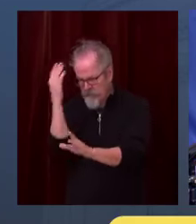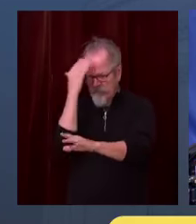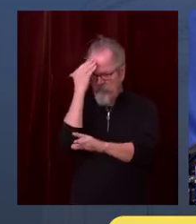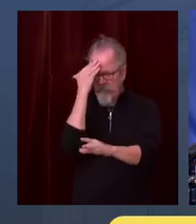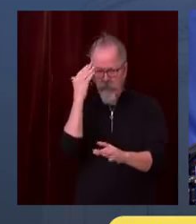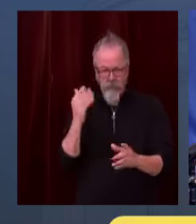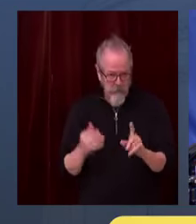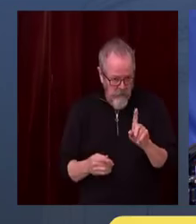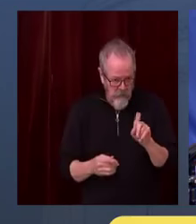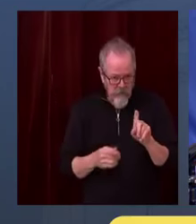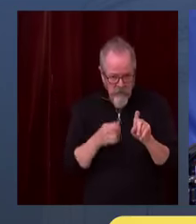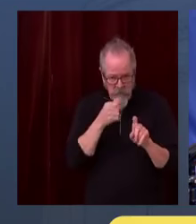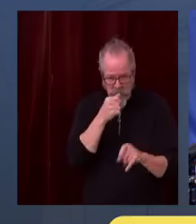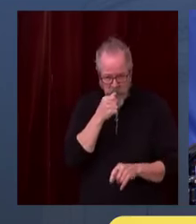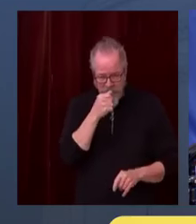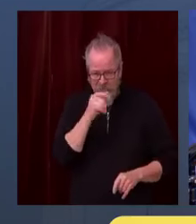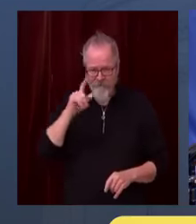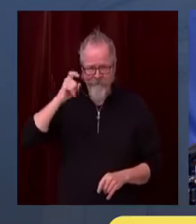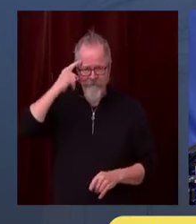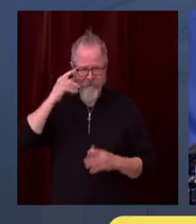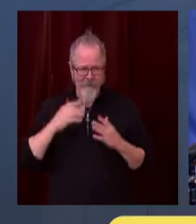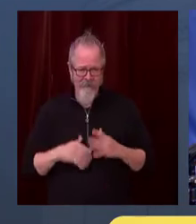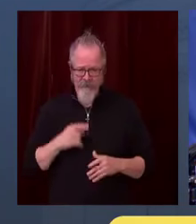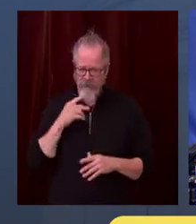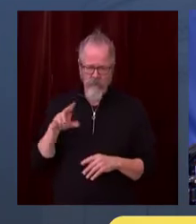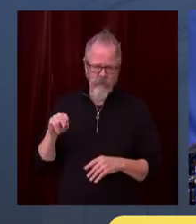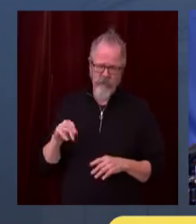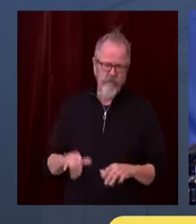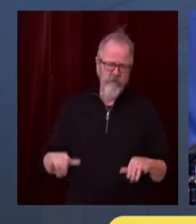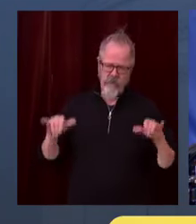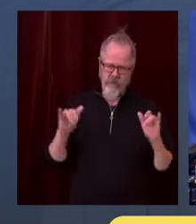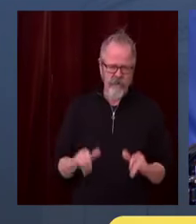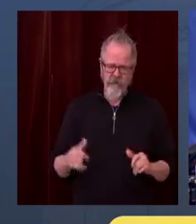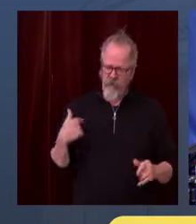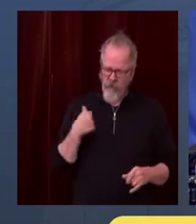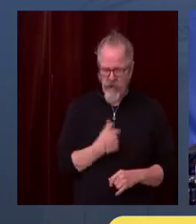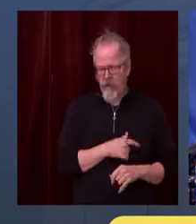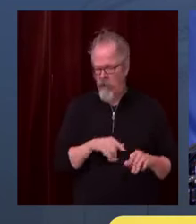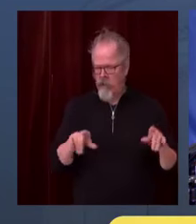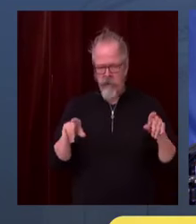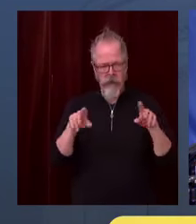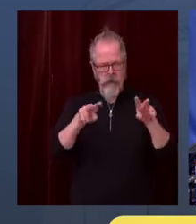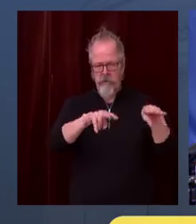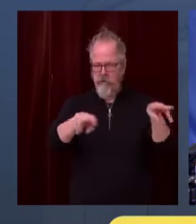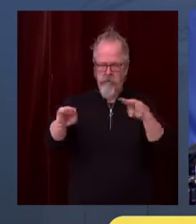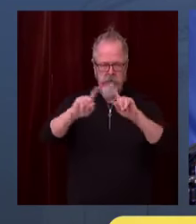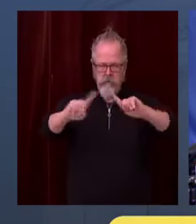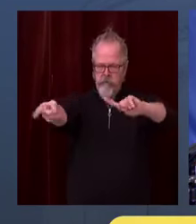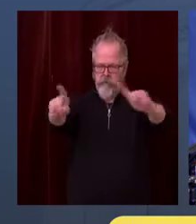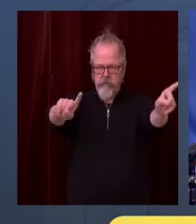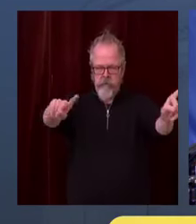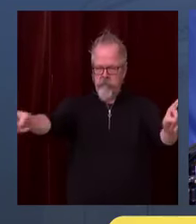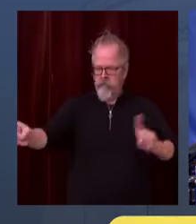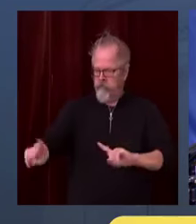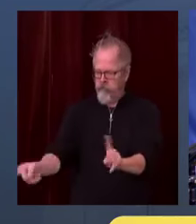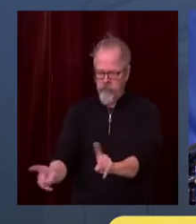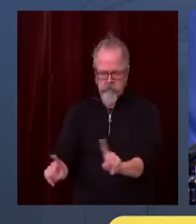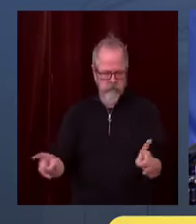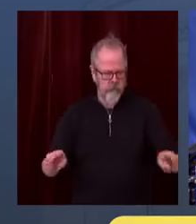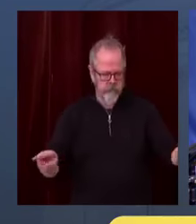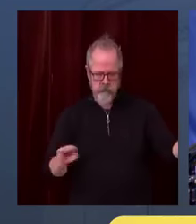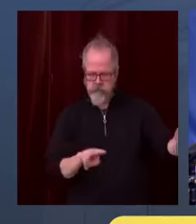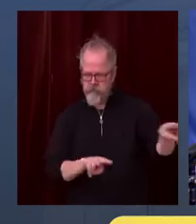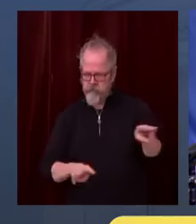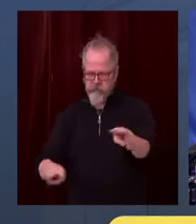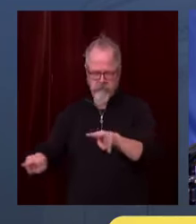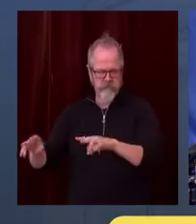change at the end of four weeks. We hope that this will demonstrate a reduced rate of increase in the infection at a